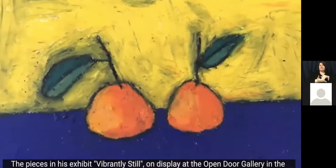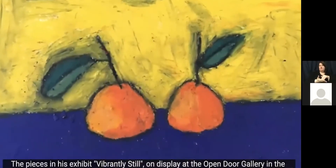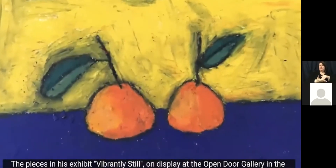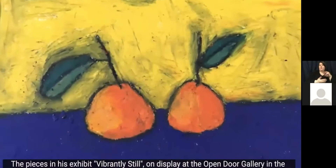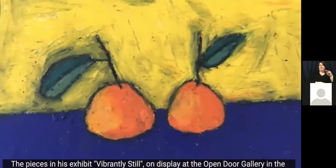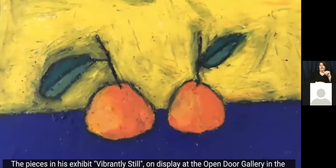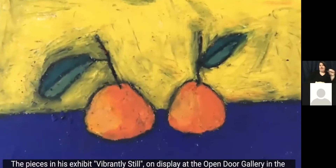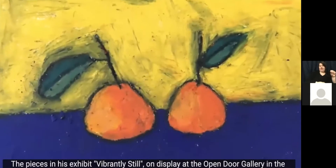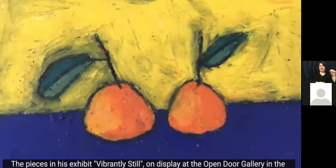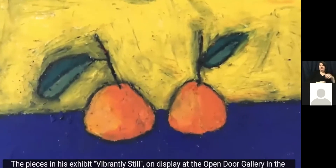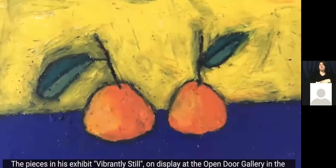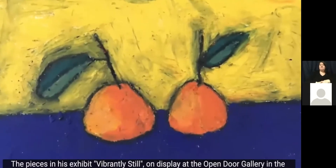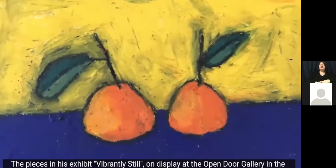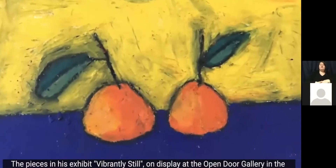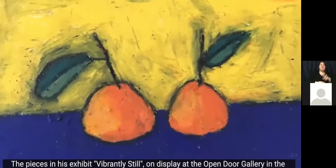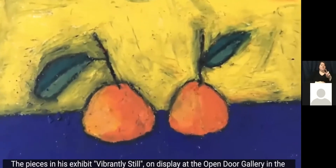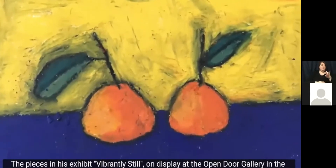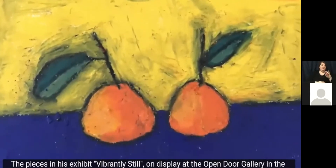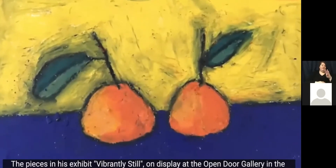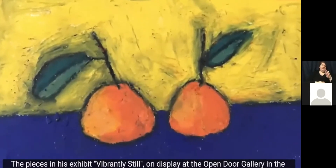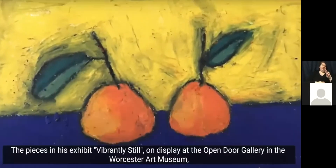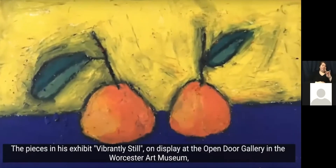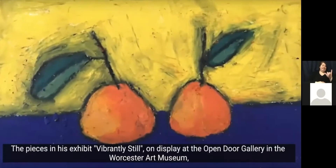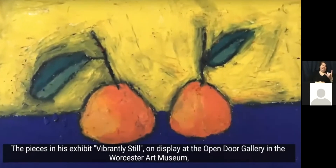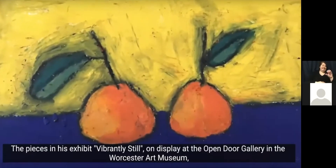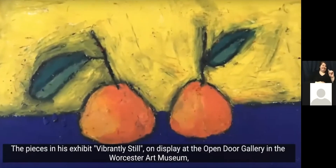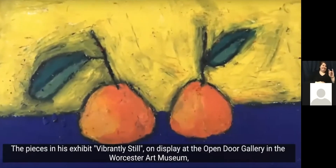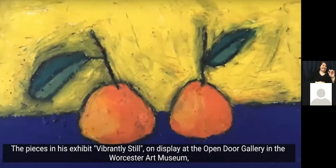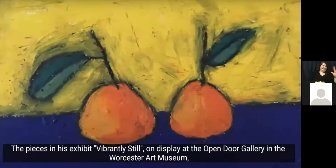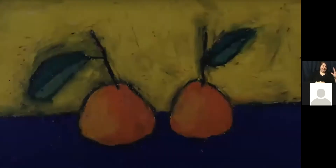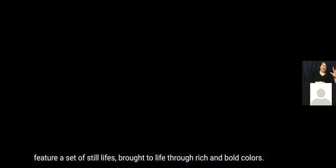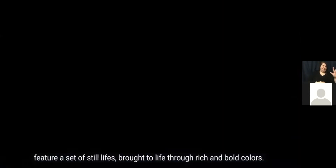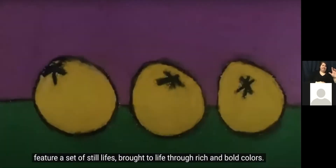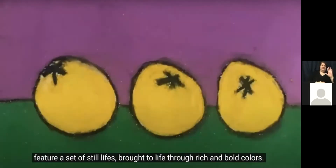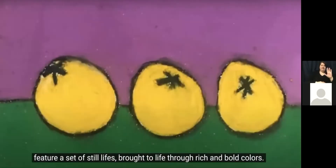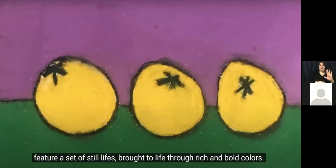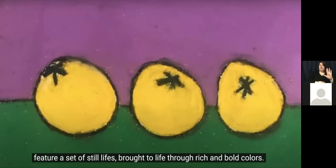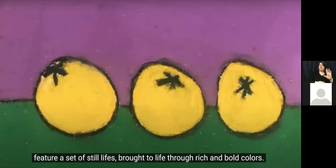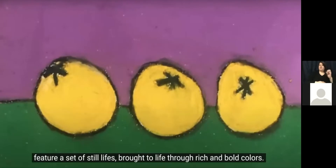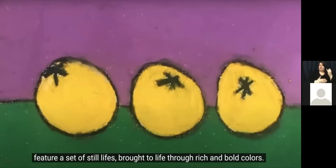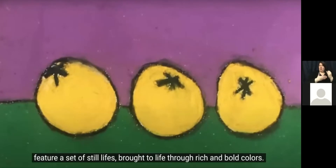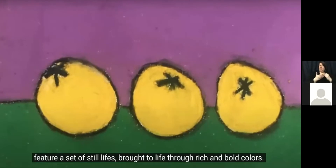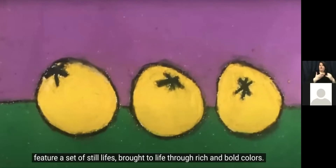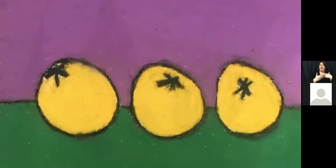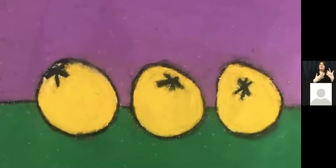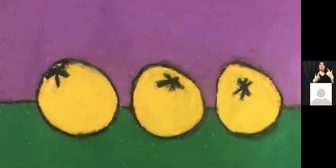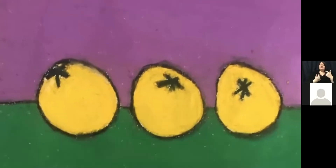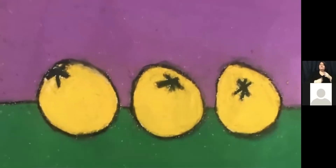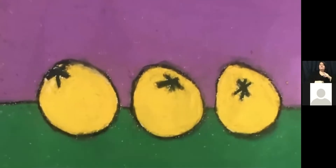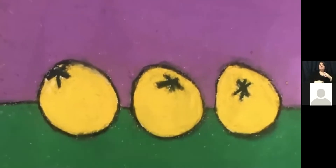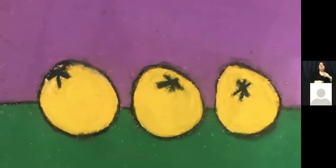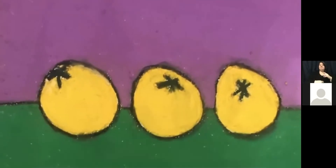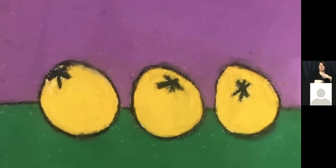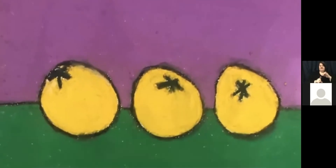Vibrantly Still, on display at the Open Door Gallery in the Worcester Art Museum, feature a set of still lifes brought to